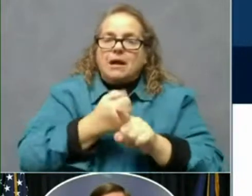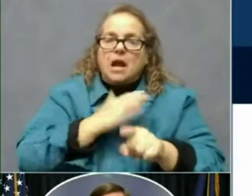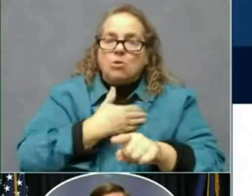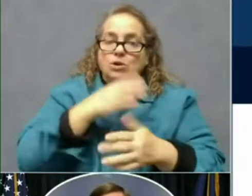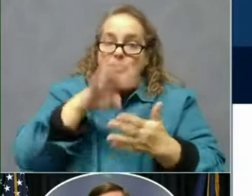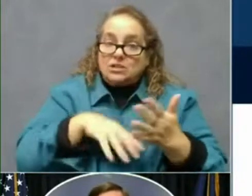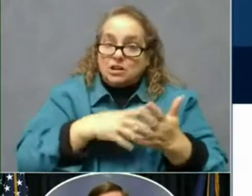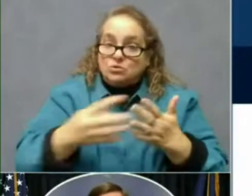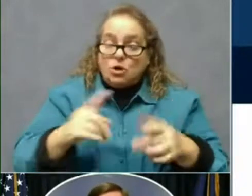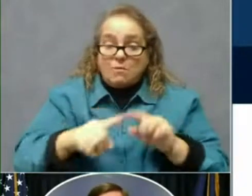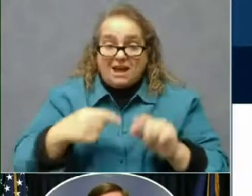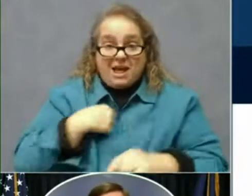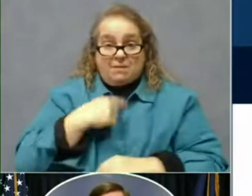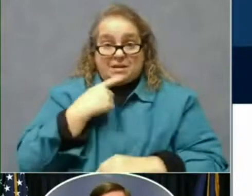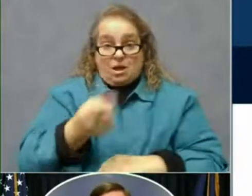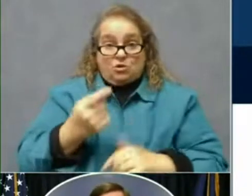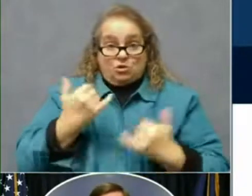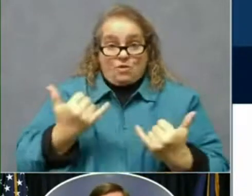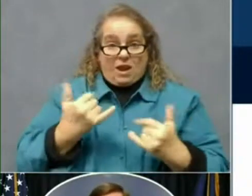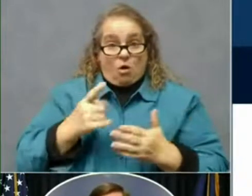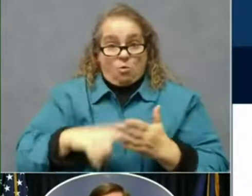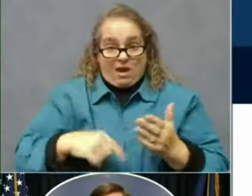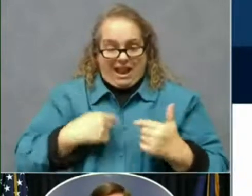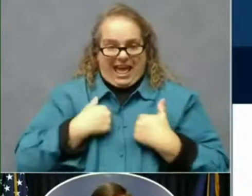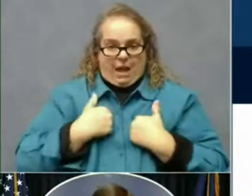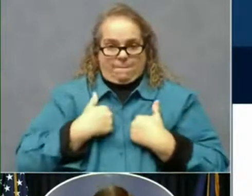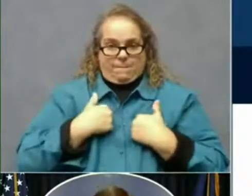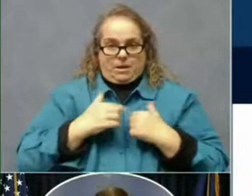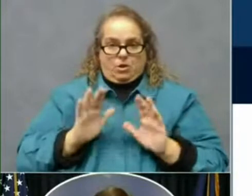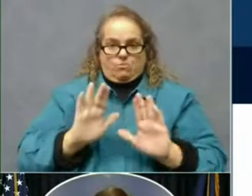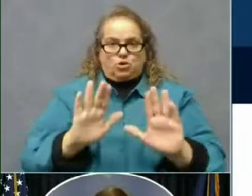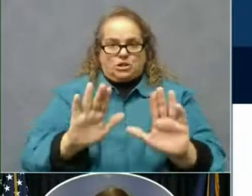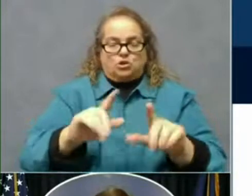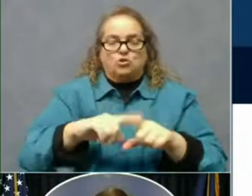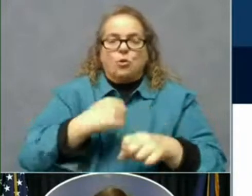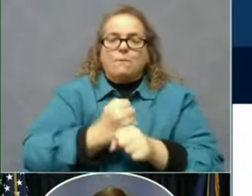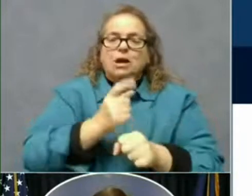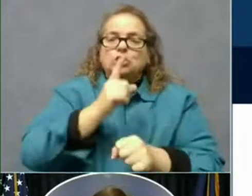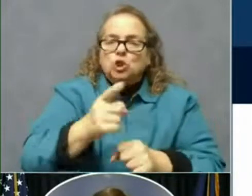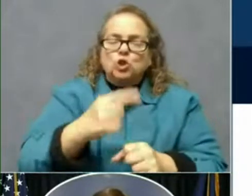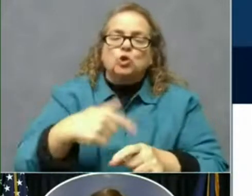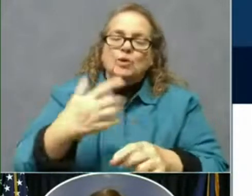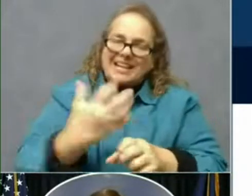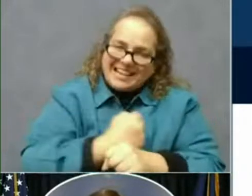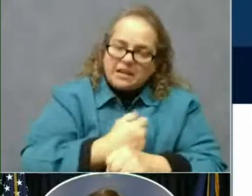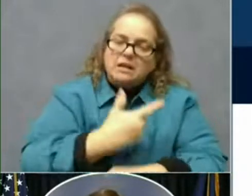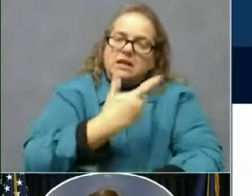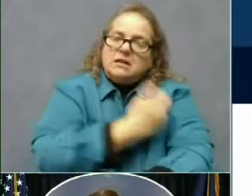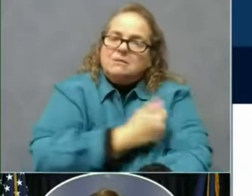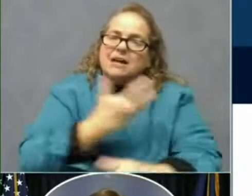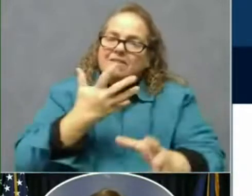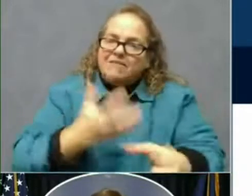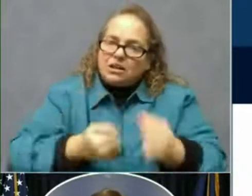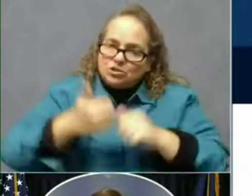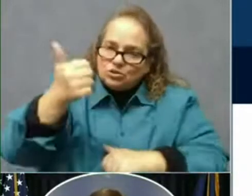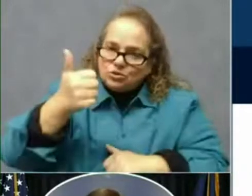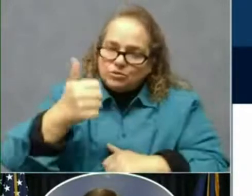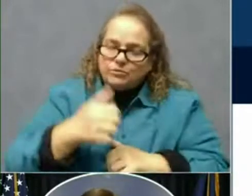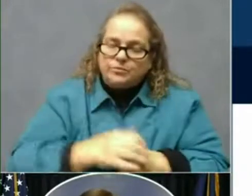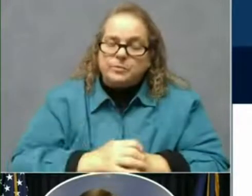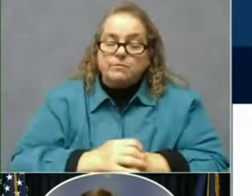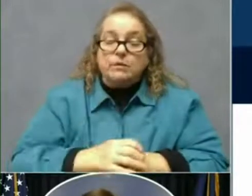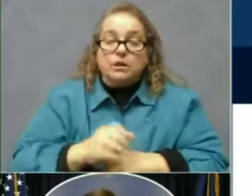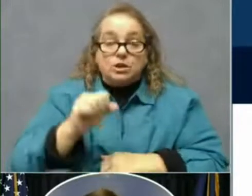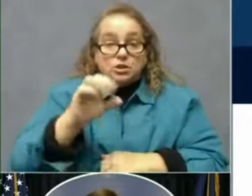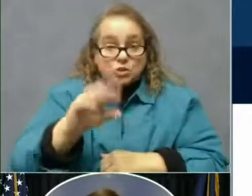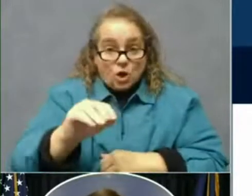But I'm pushing to make sure that we can move this thing faster. So of